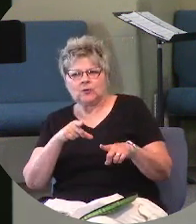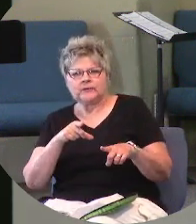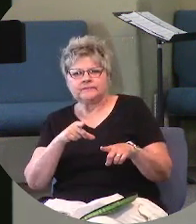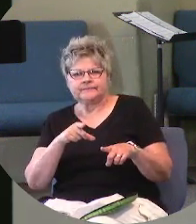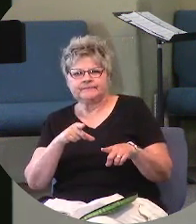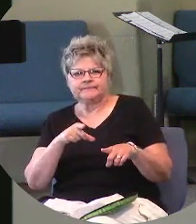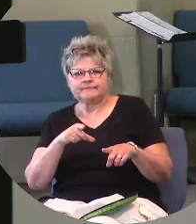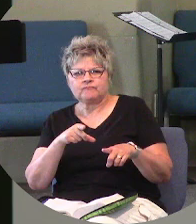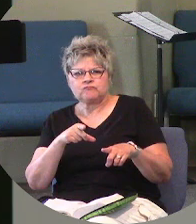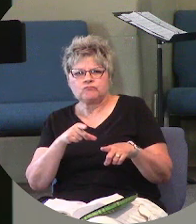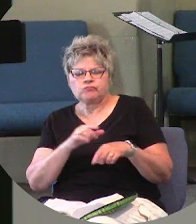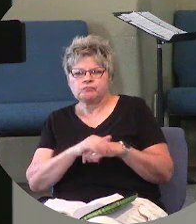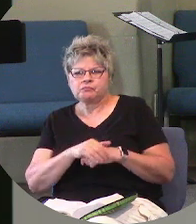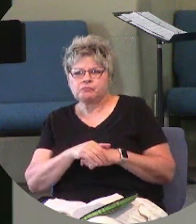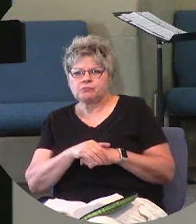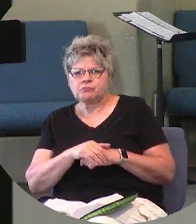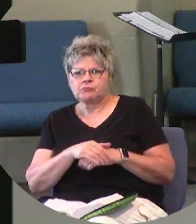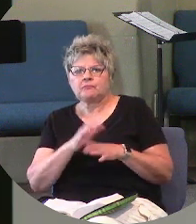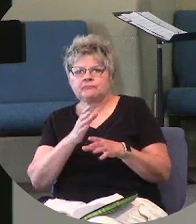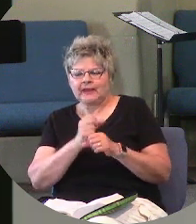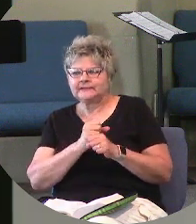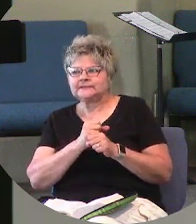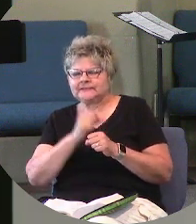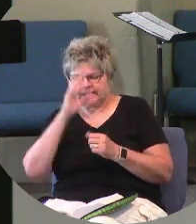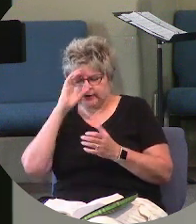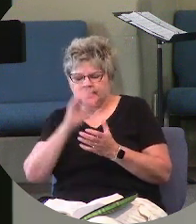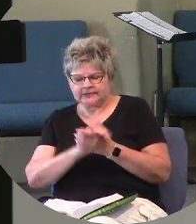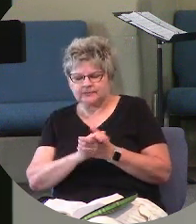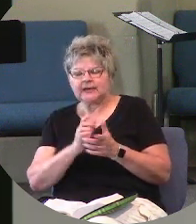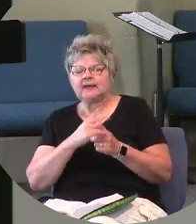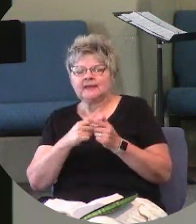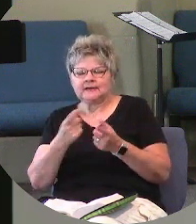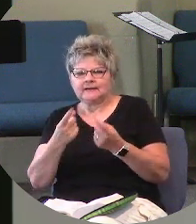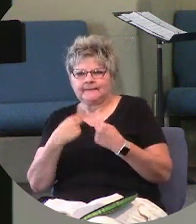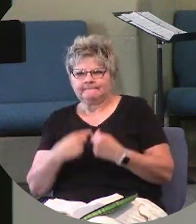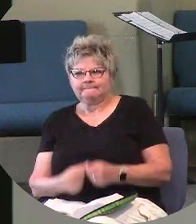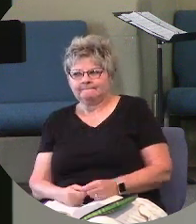call your husband, and come here.